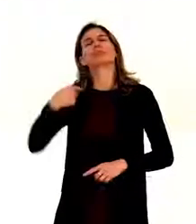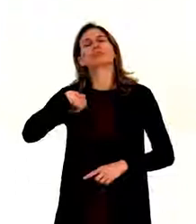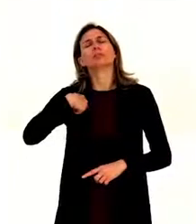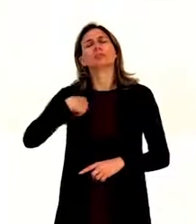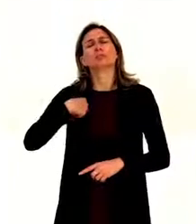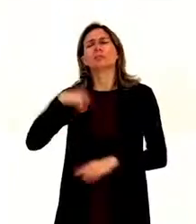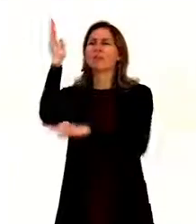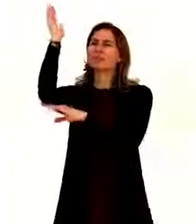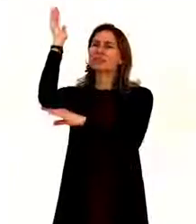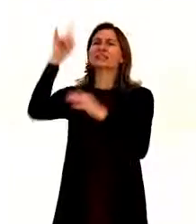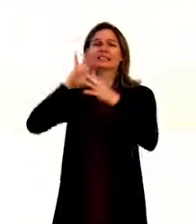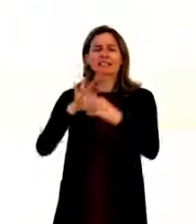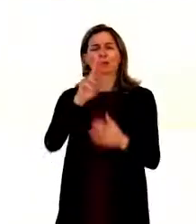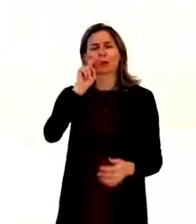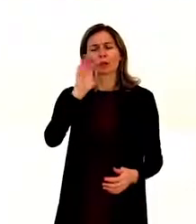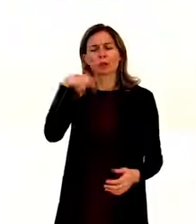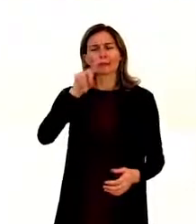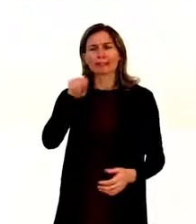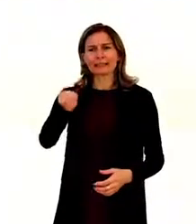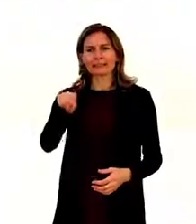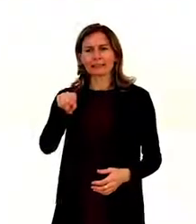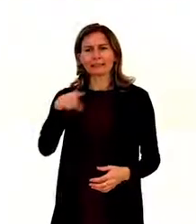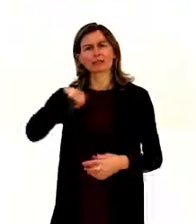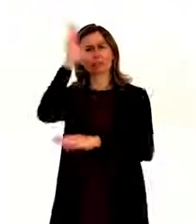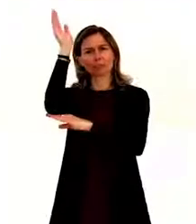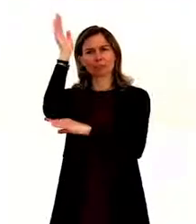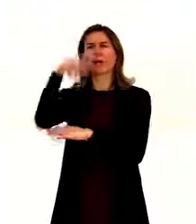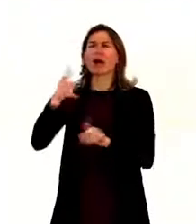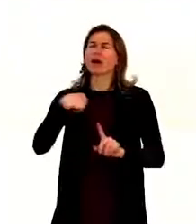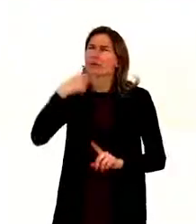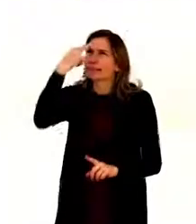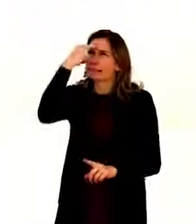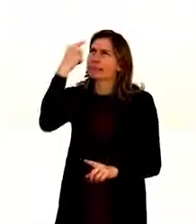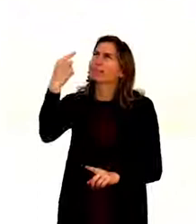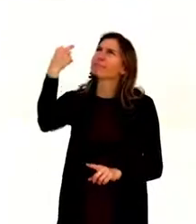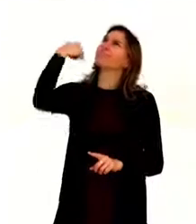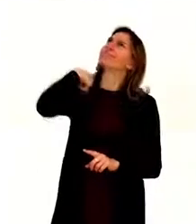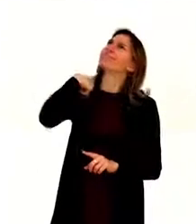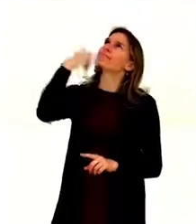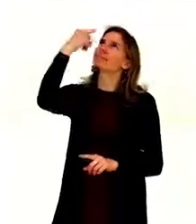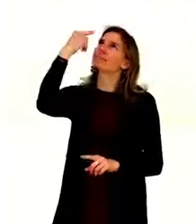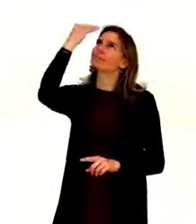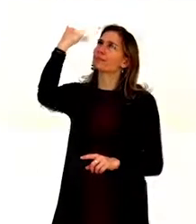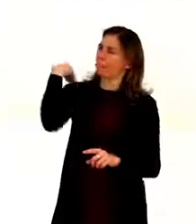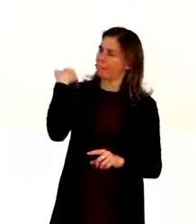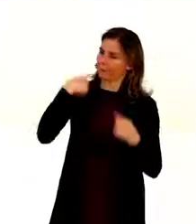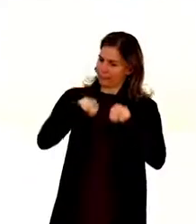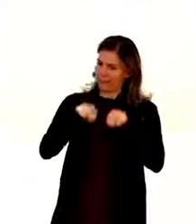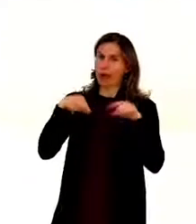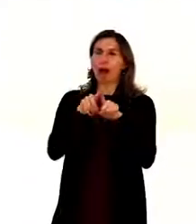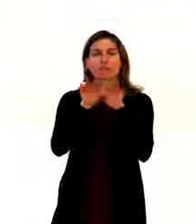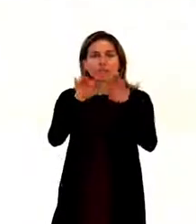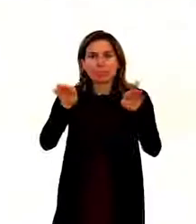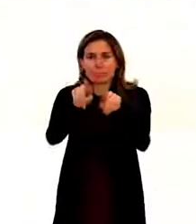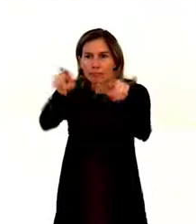on Convention on the Rights of Persons with Disabilities, I like to remind myself and the participants, no matter if I'm talking